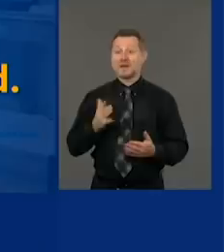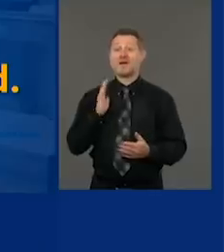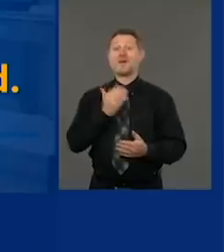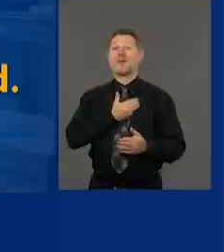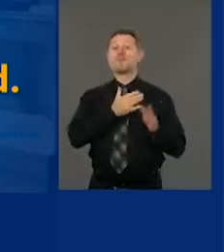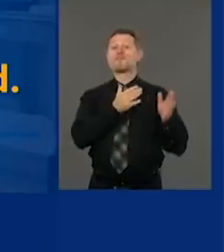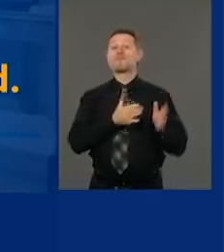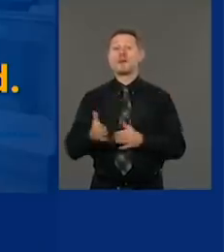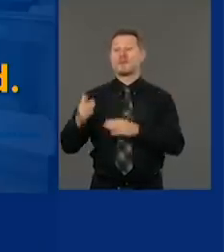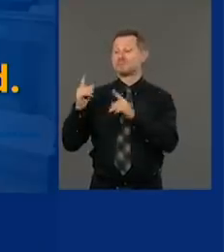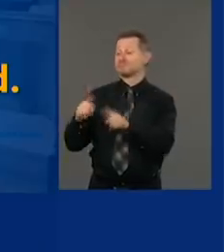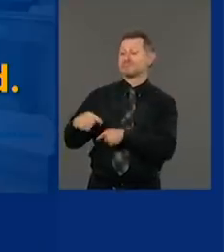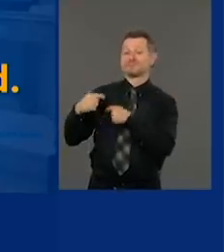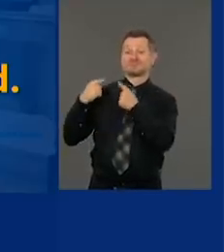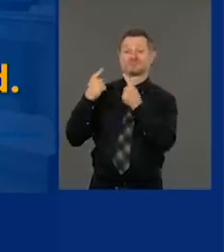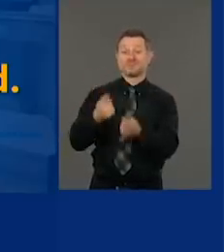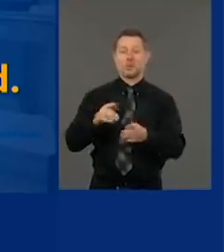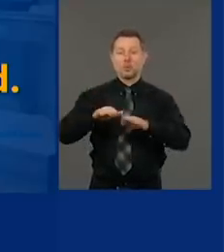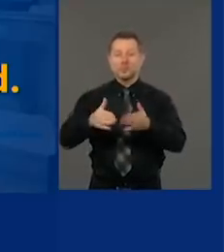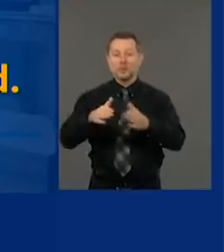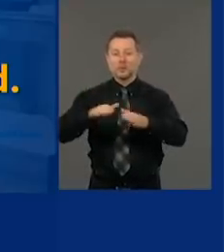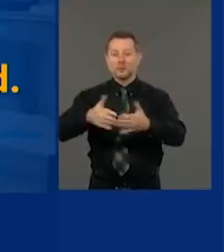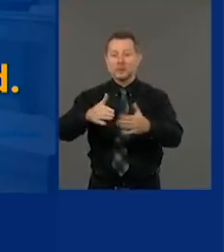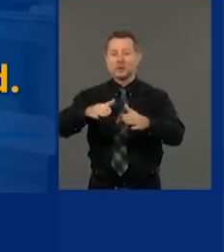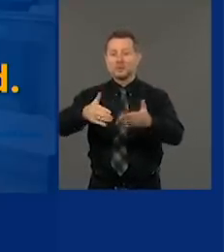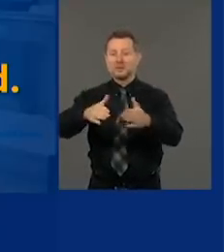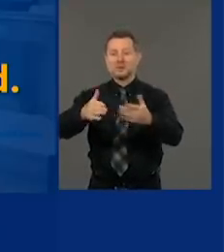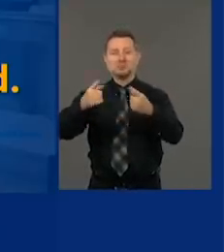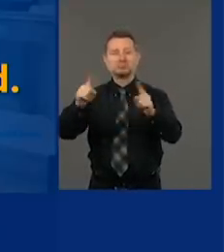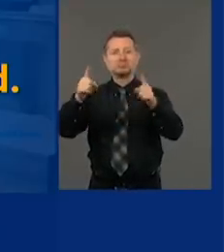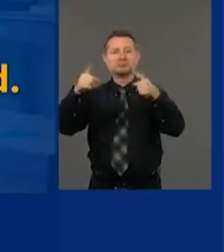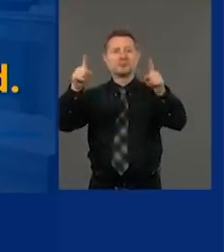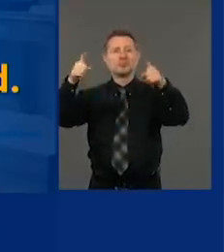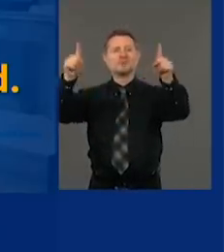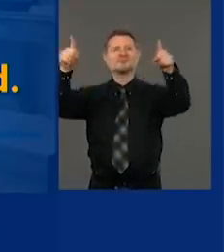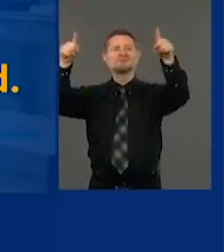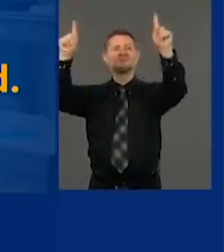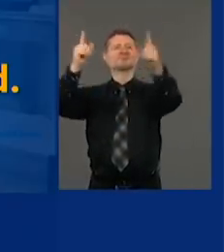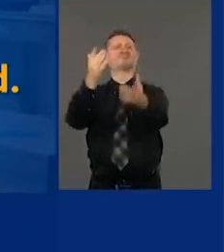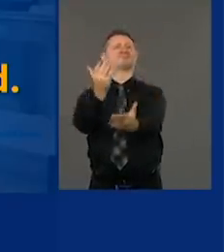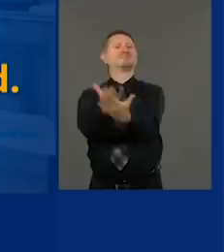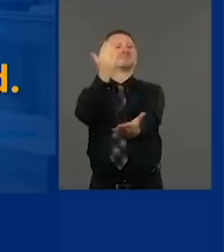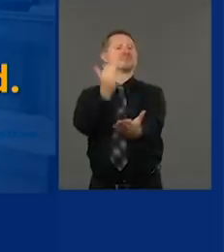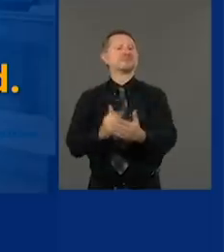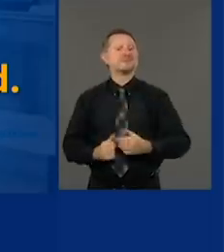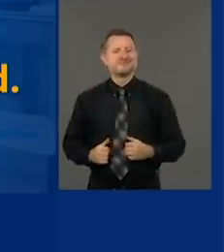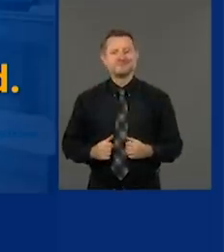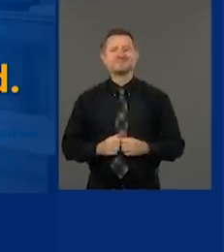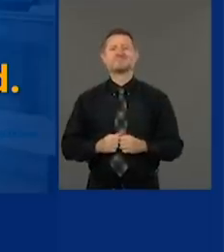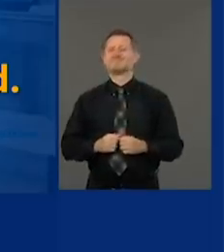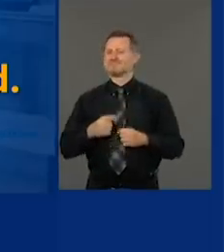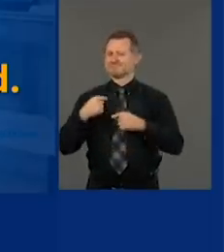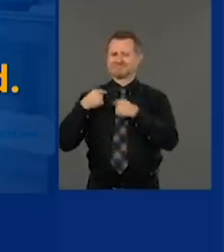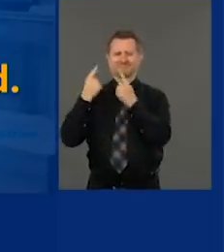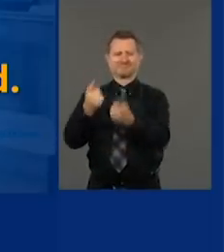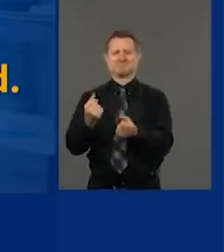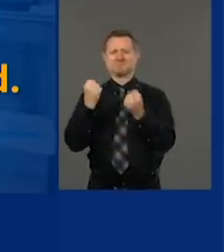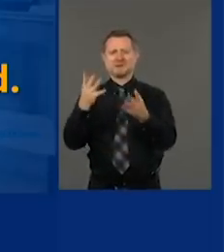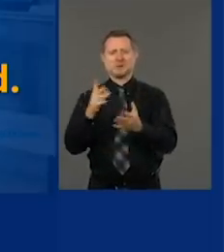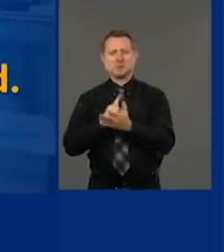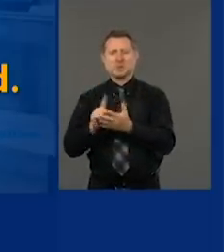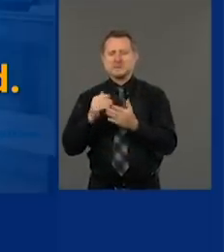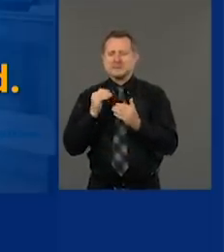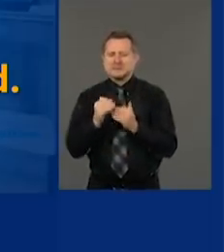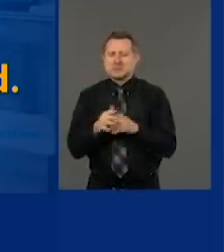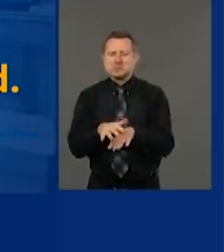done in terms of our reopening strategy and our plan has worked. We have been reopening for weeks now. Over